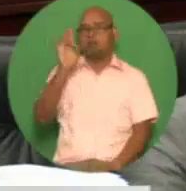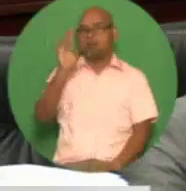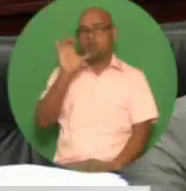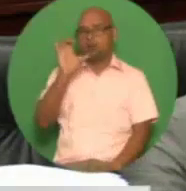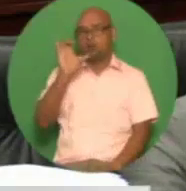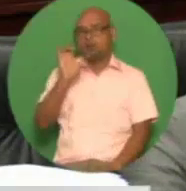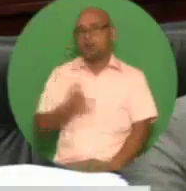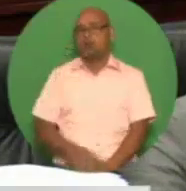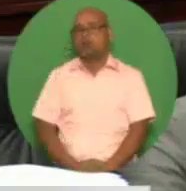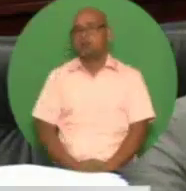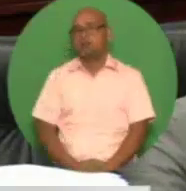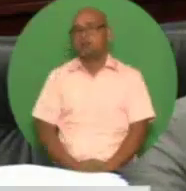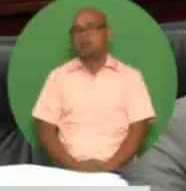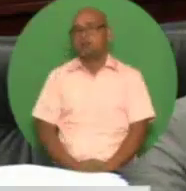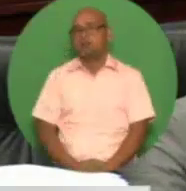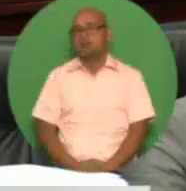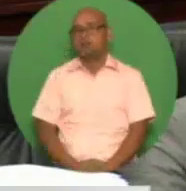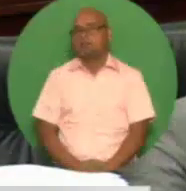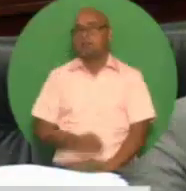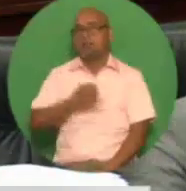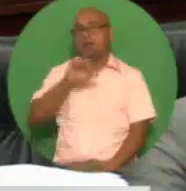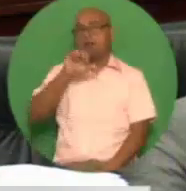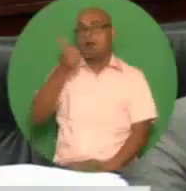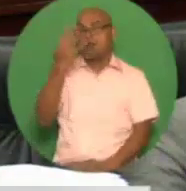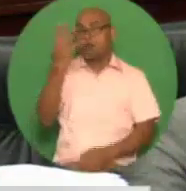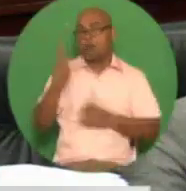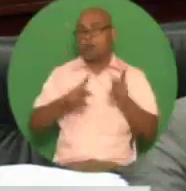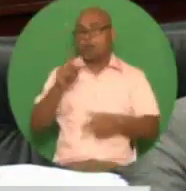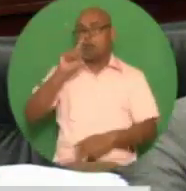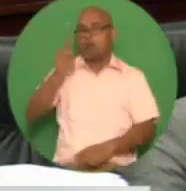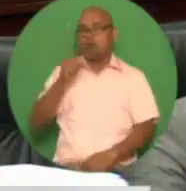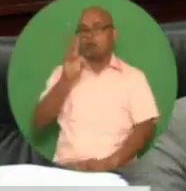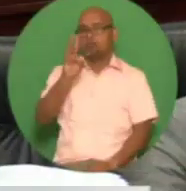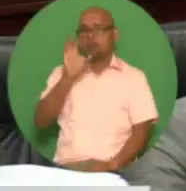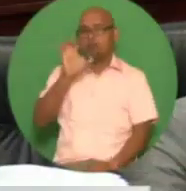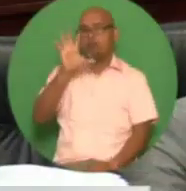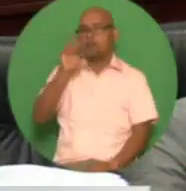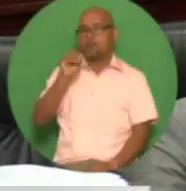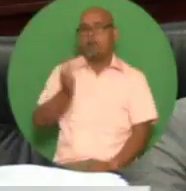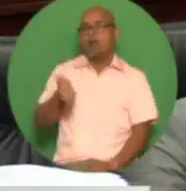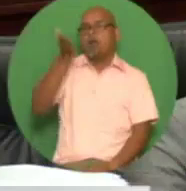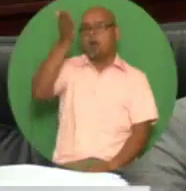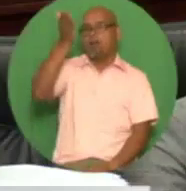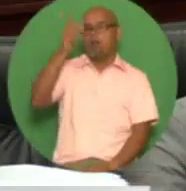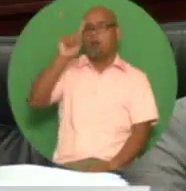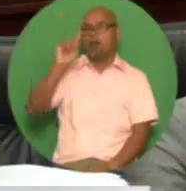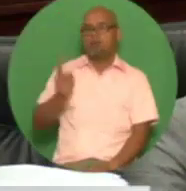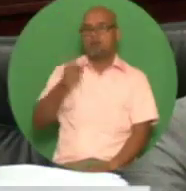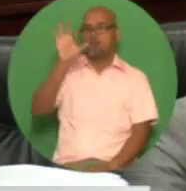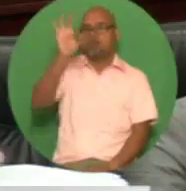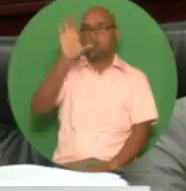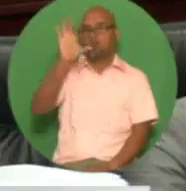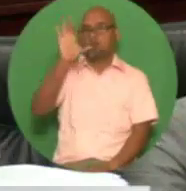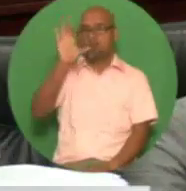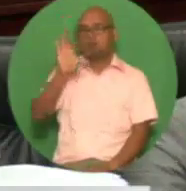for four more persons from 1750 dollars to one thousand nine hundred dollars